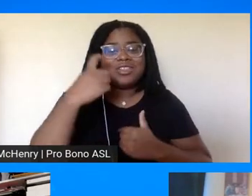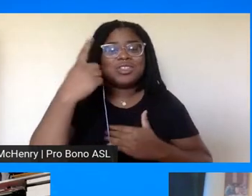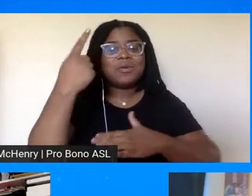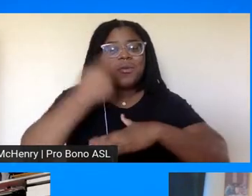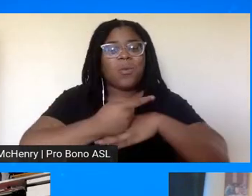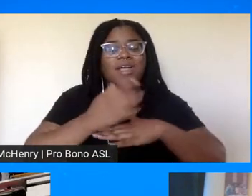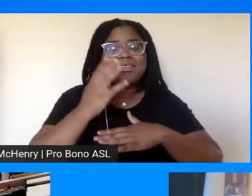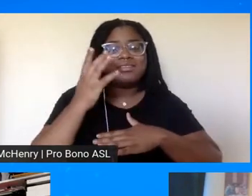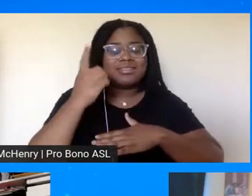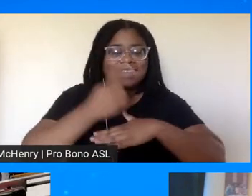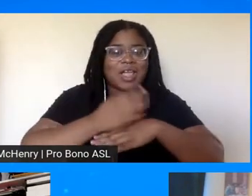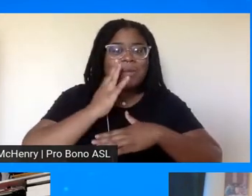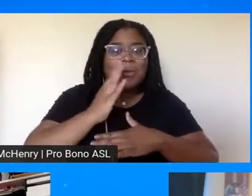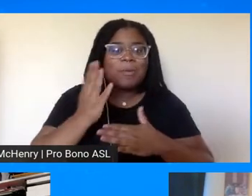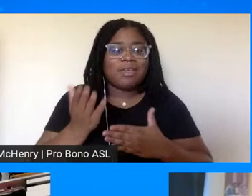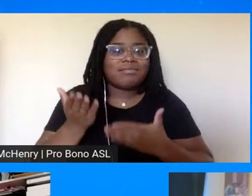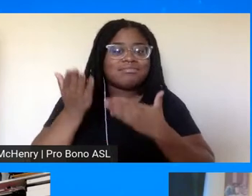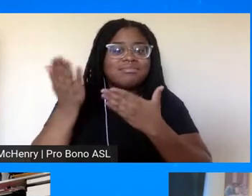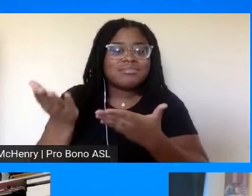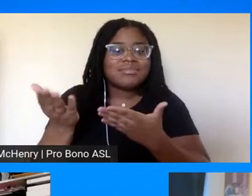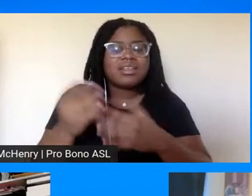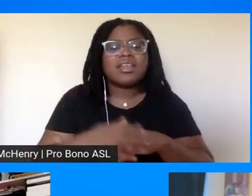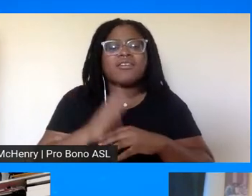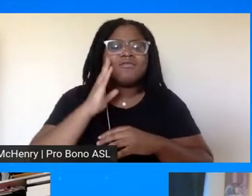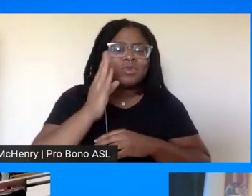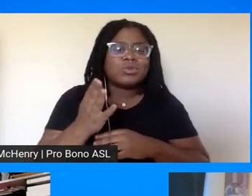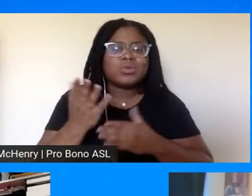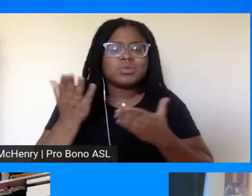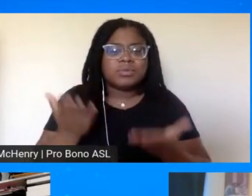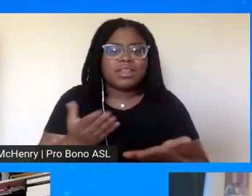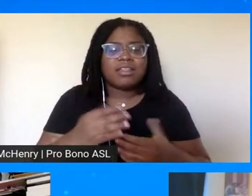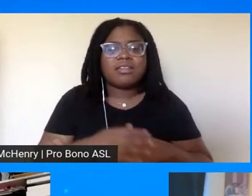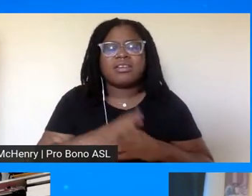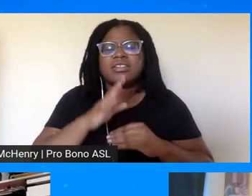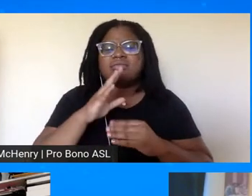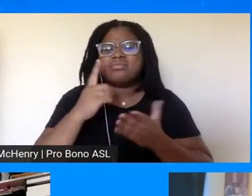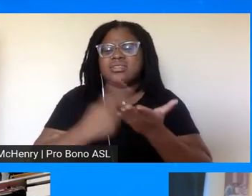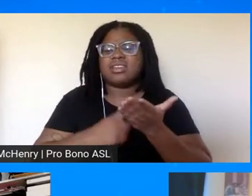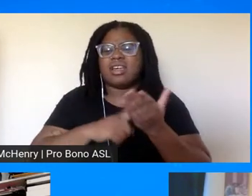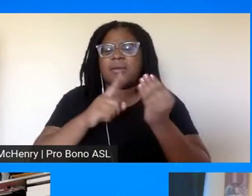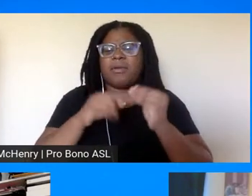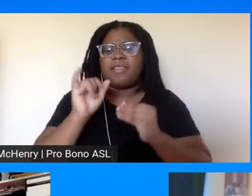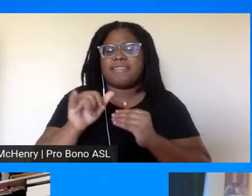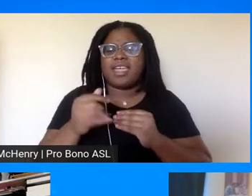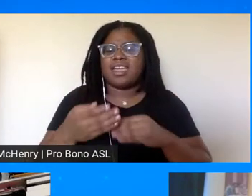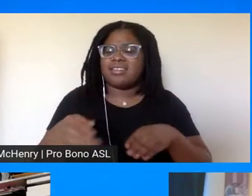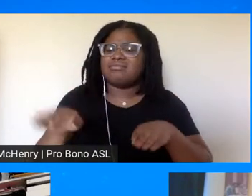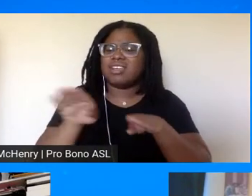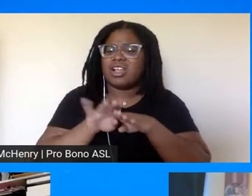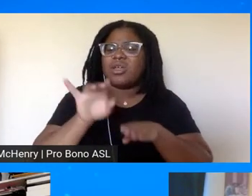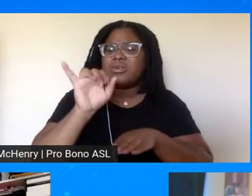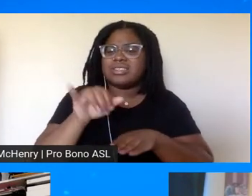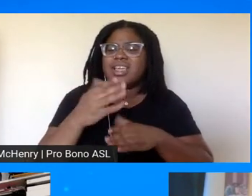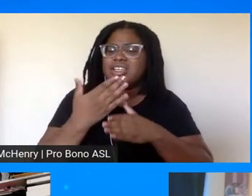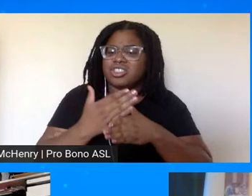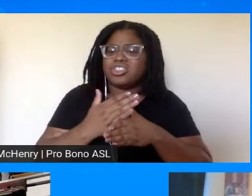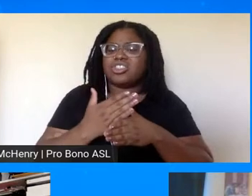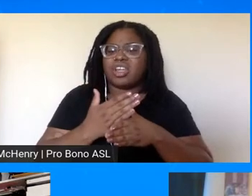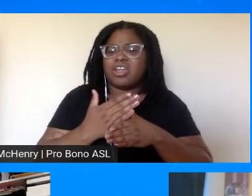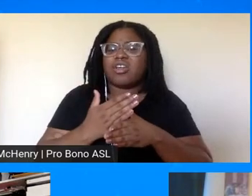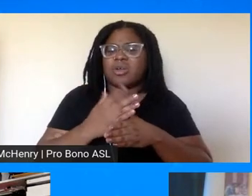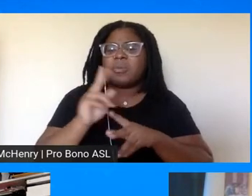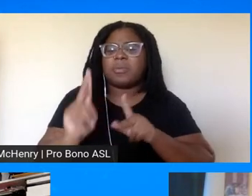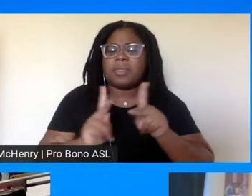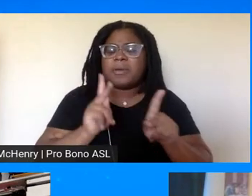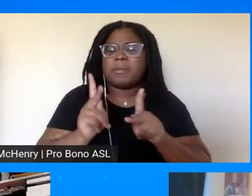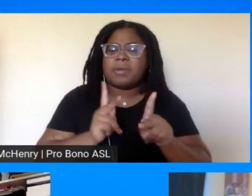be here. So let's talk about Dr. Graves, Mr. Alfin, and Dr. King. Let's close out by sharing with people a